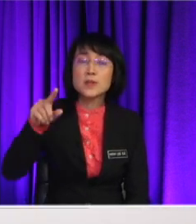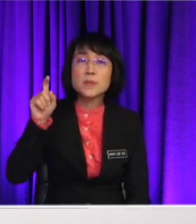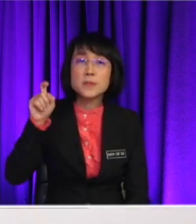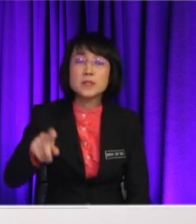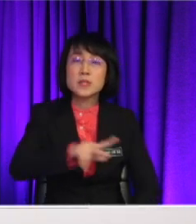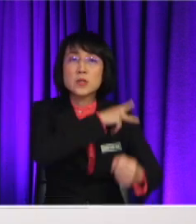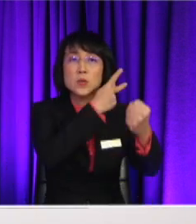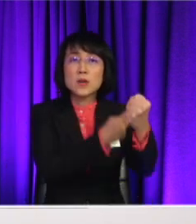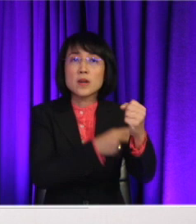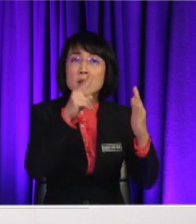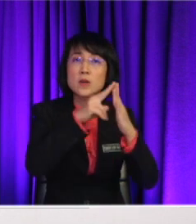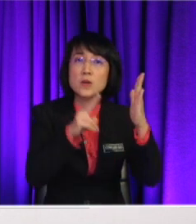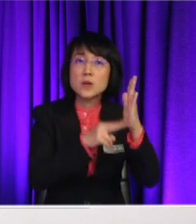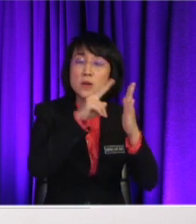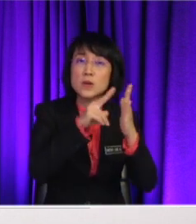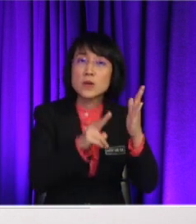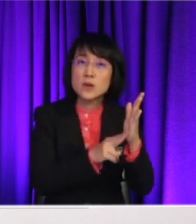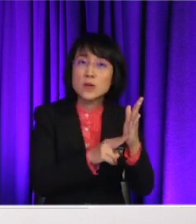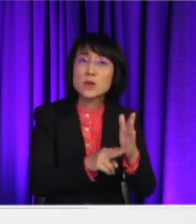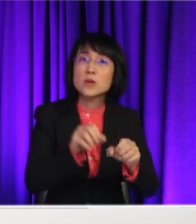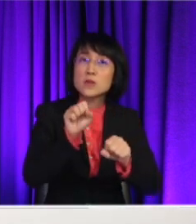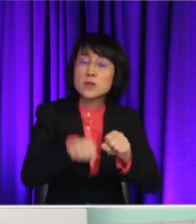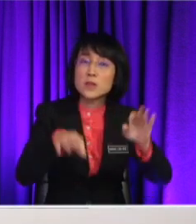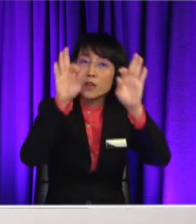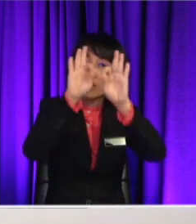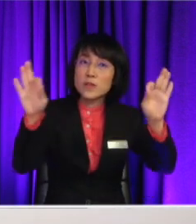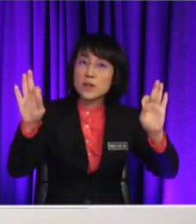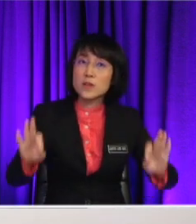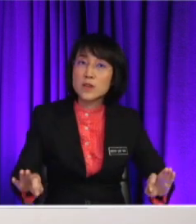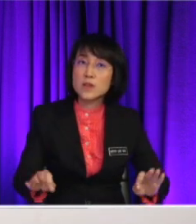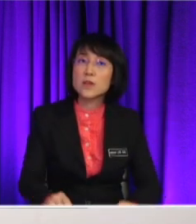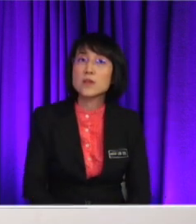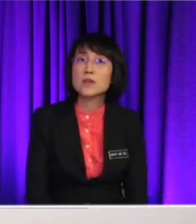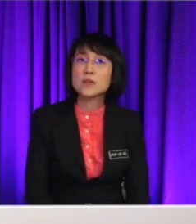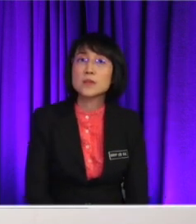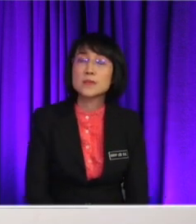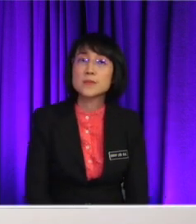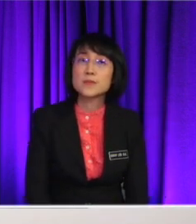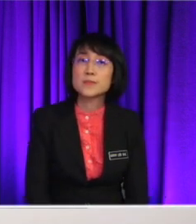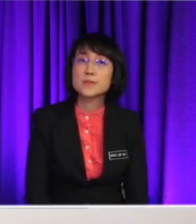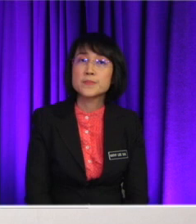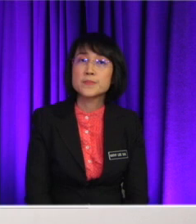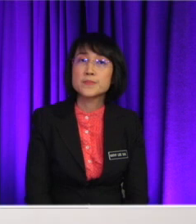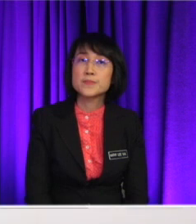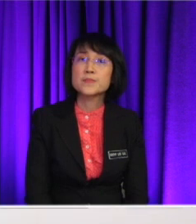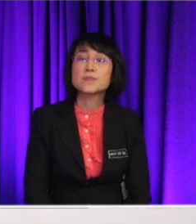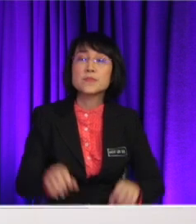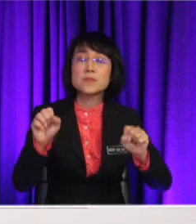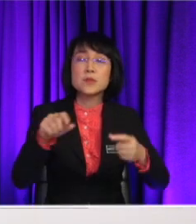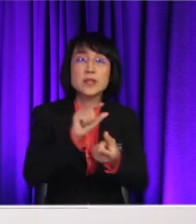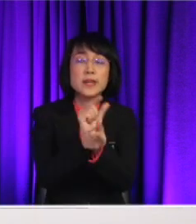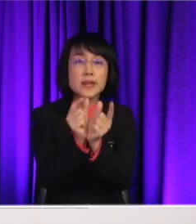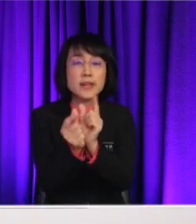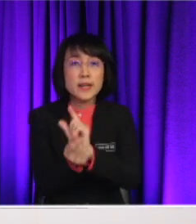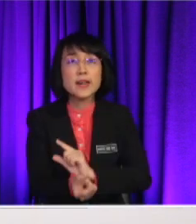law so those companies and their factories will substitute non-renewables with more sustainable energy